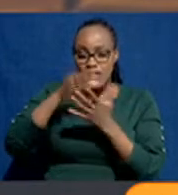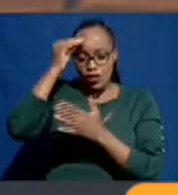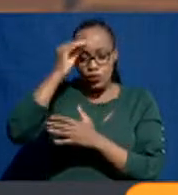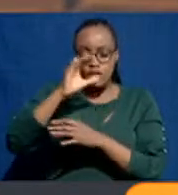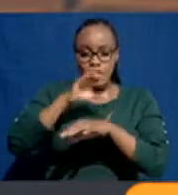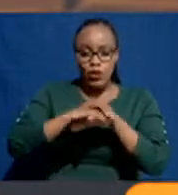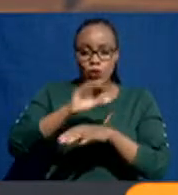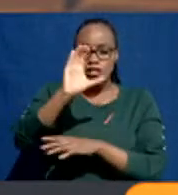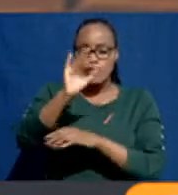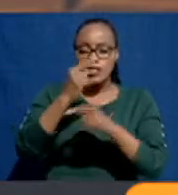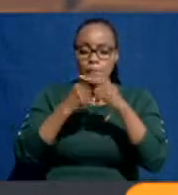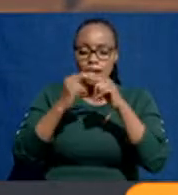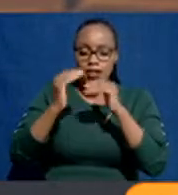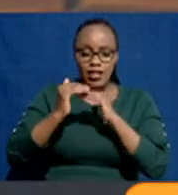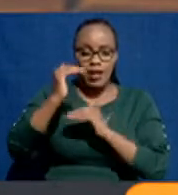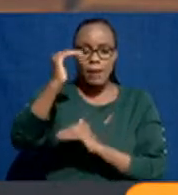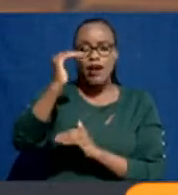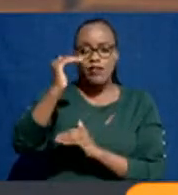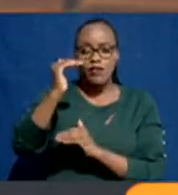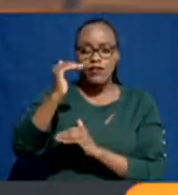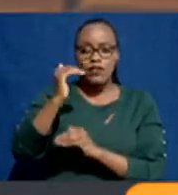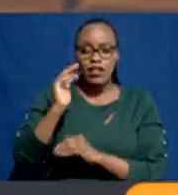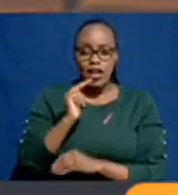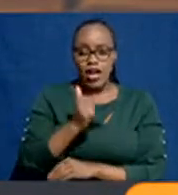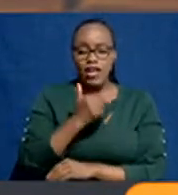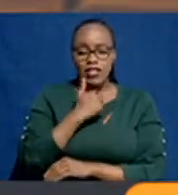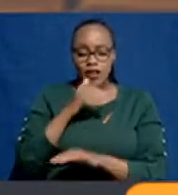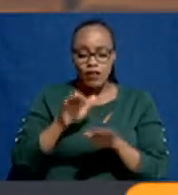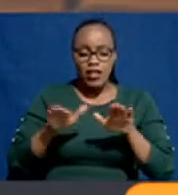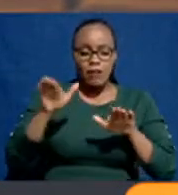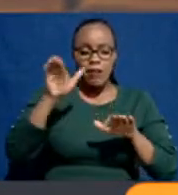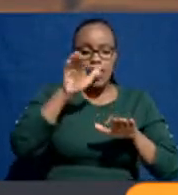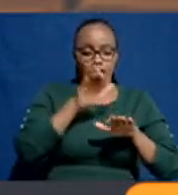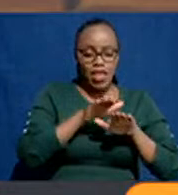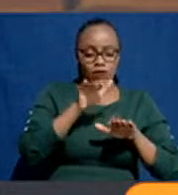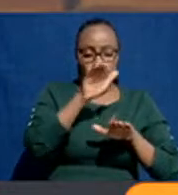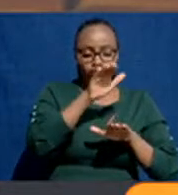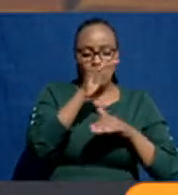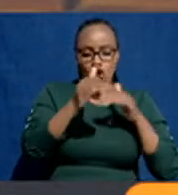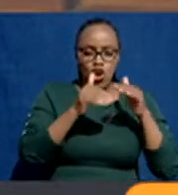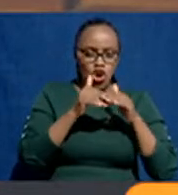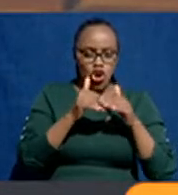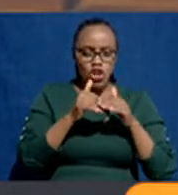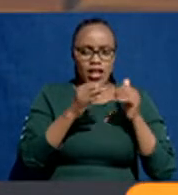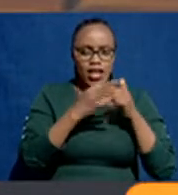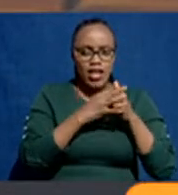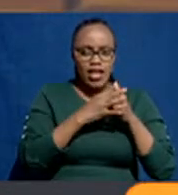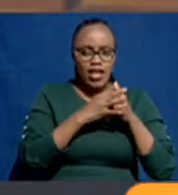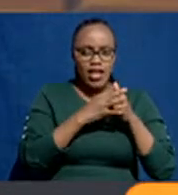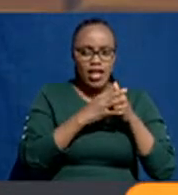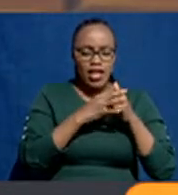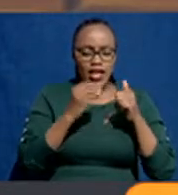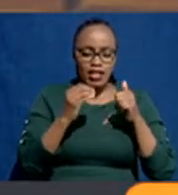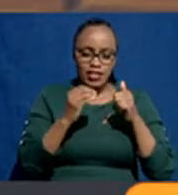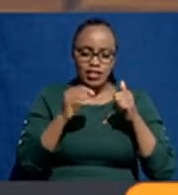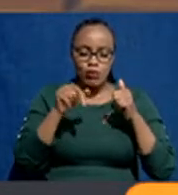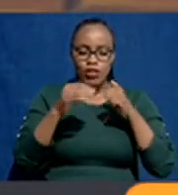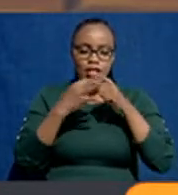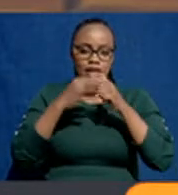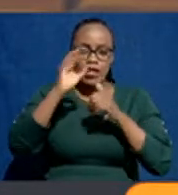plus and above, we have actually placed 80.8 percent,